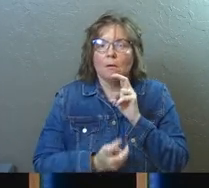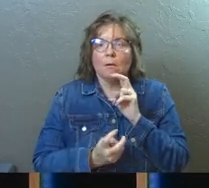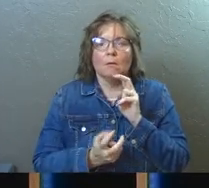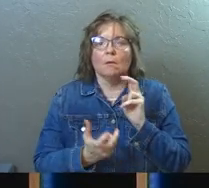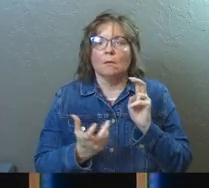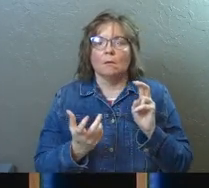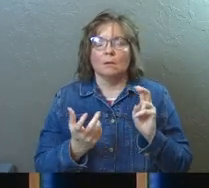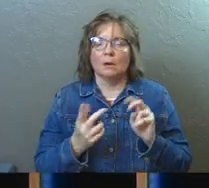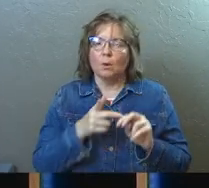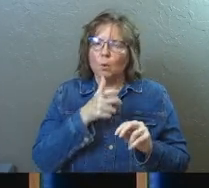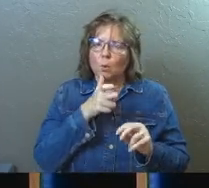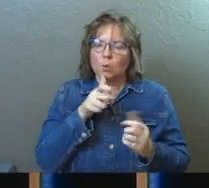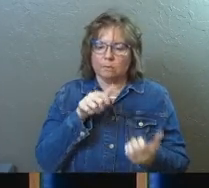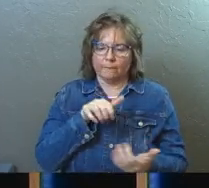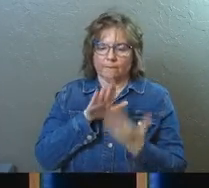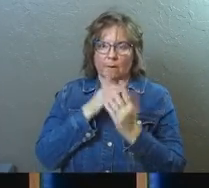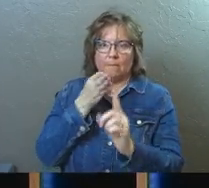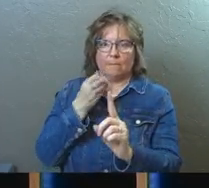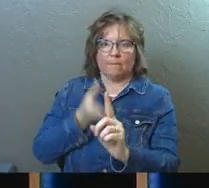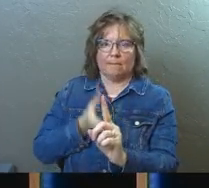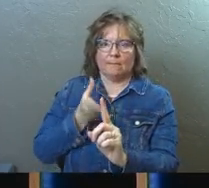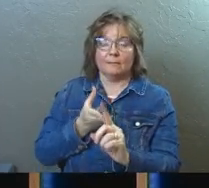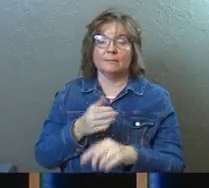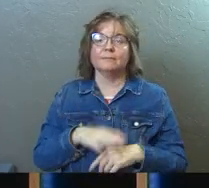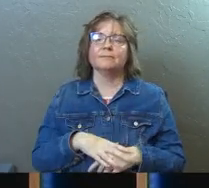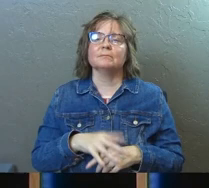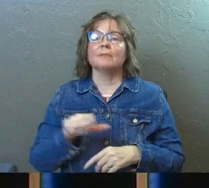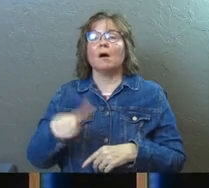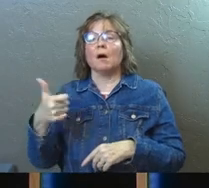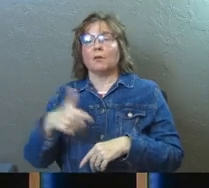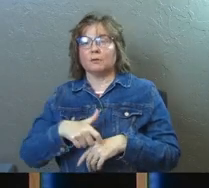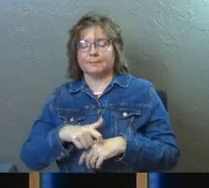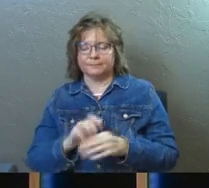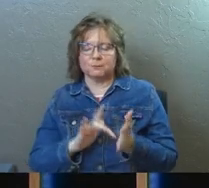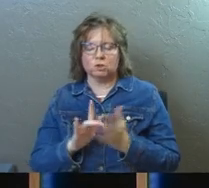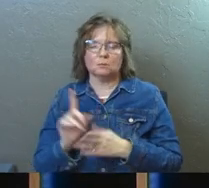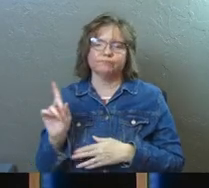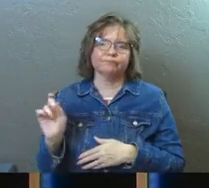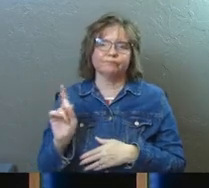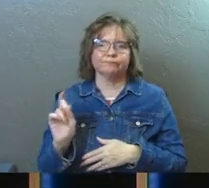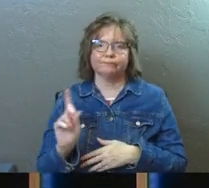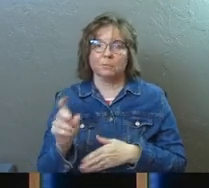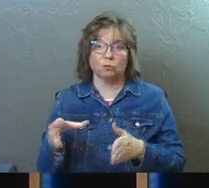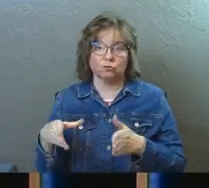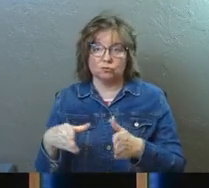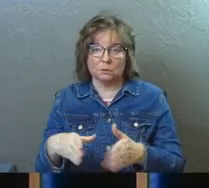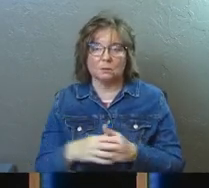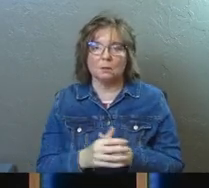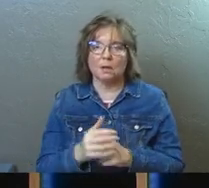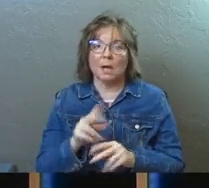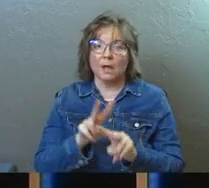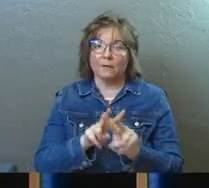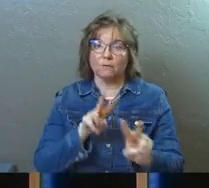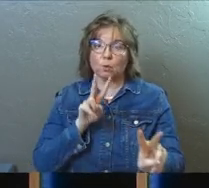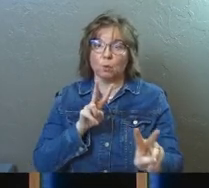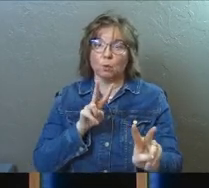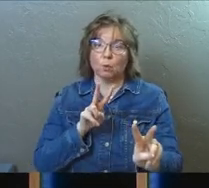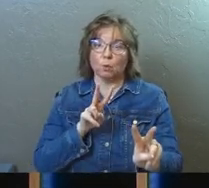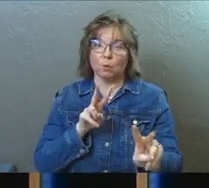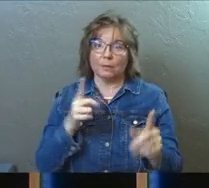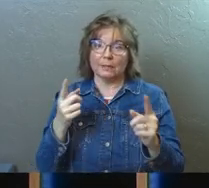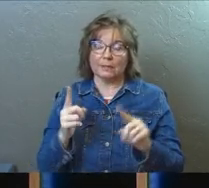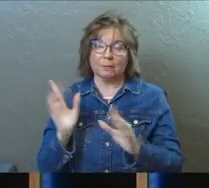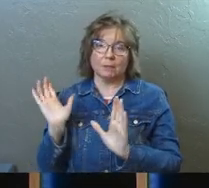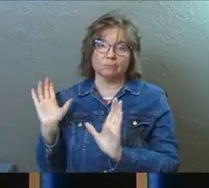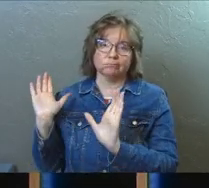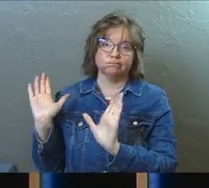about who's in front of you. There's a time when Jesus is walking along down the street and there's a funeral procession that goes